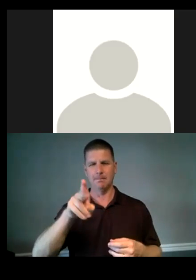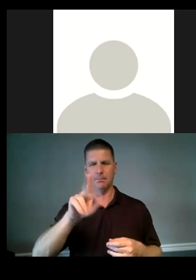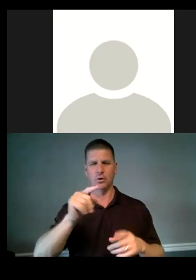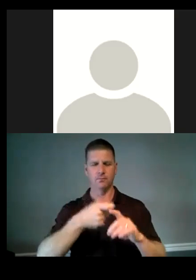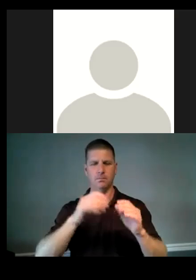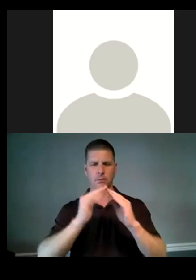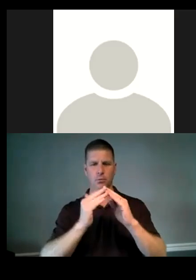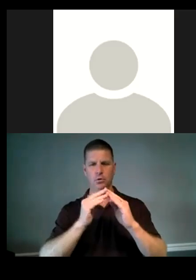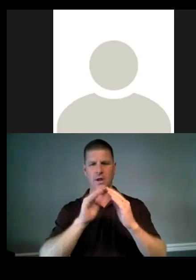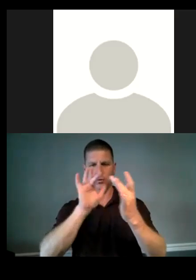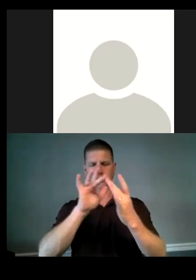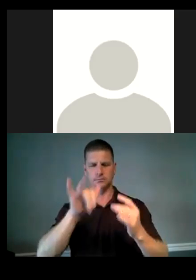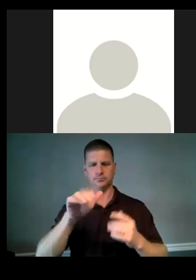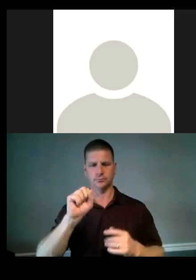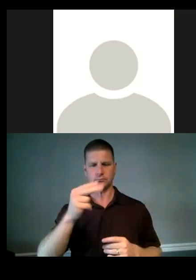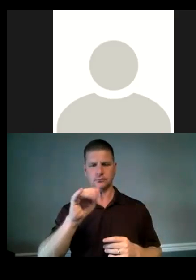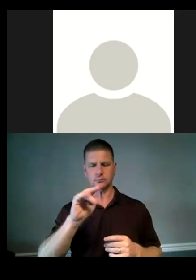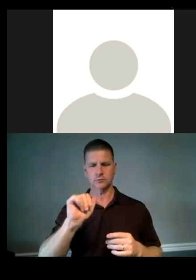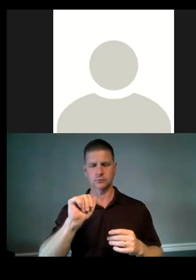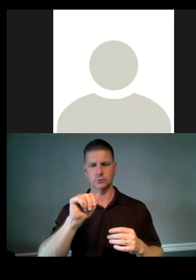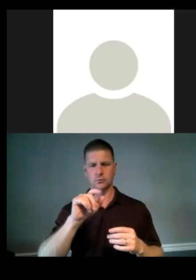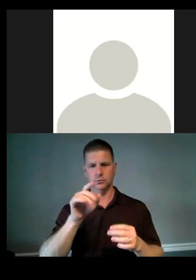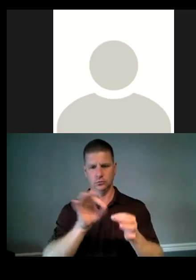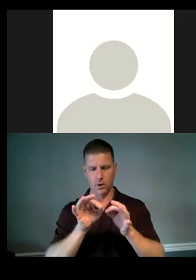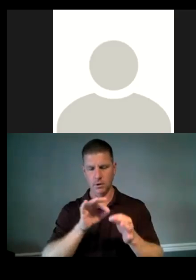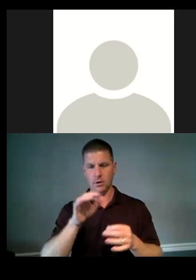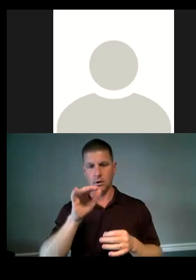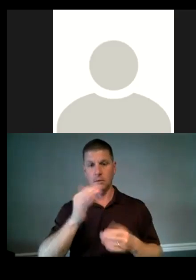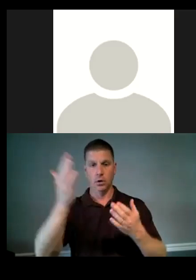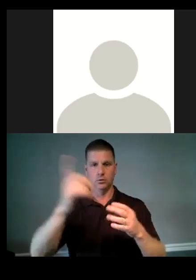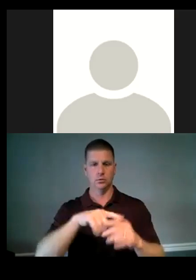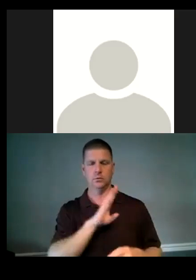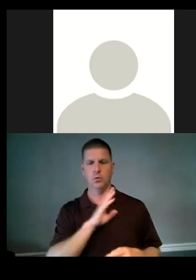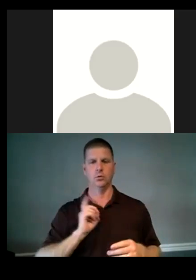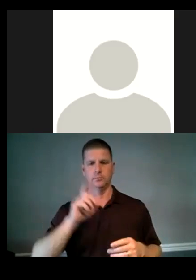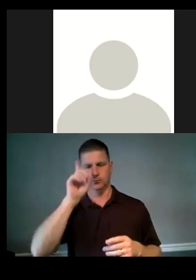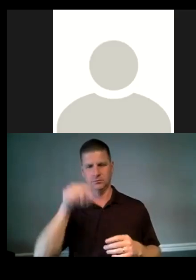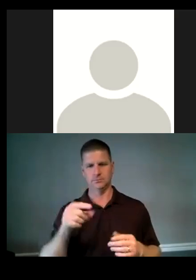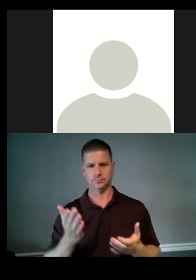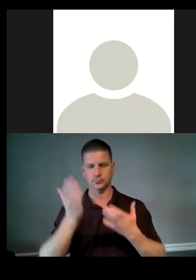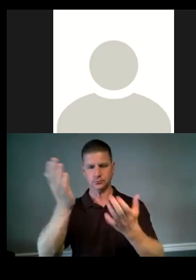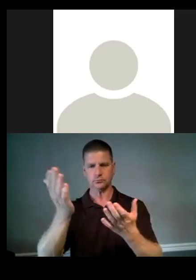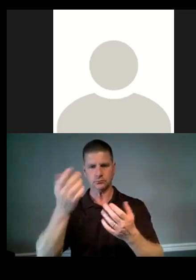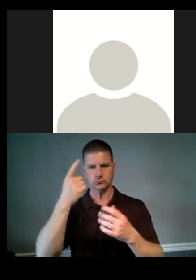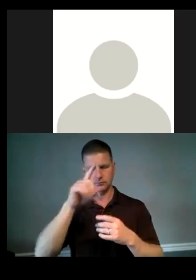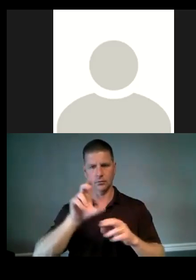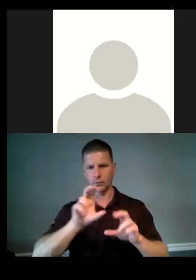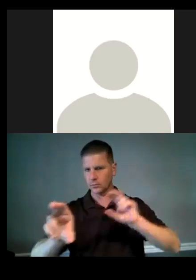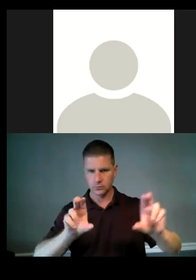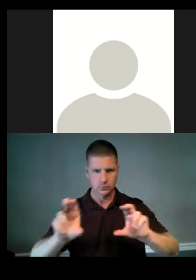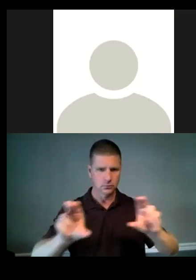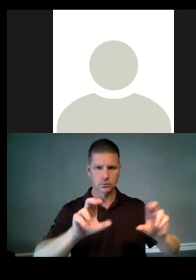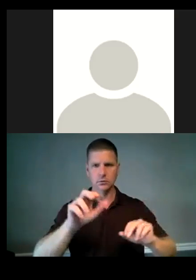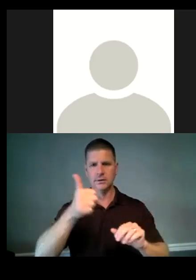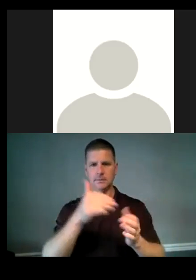outreach that Shayna described and present then to the board this, this recommendation for allocating the annual 10